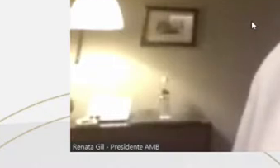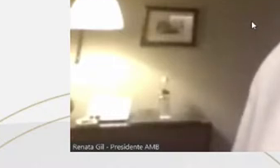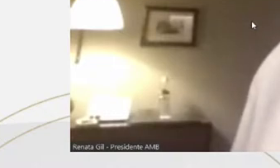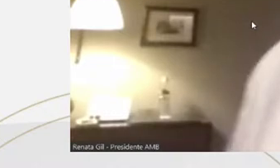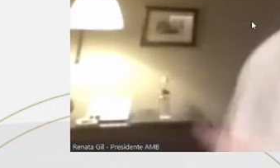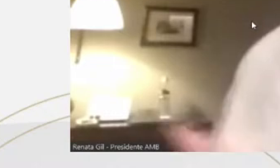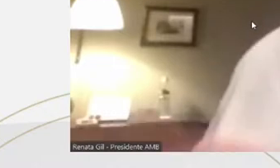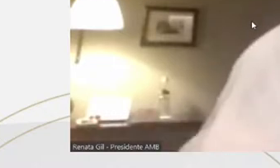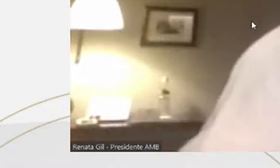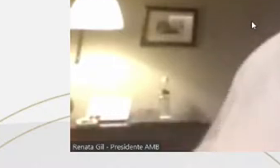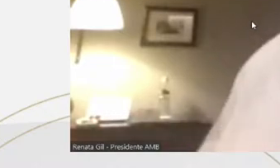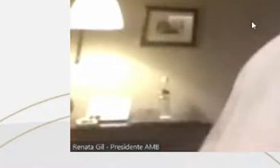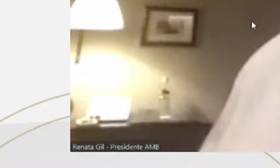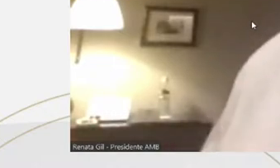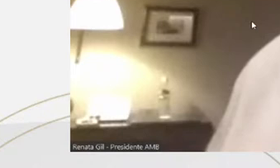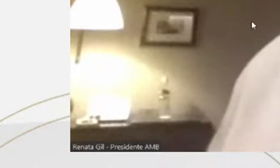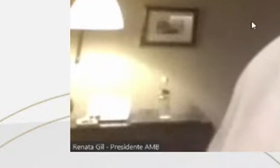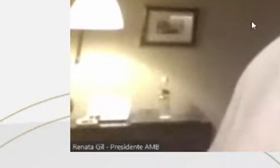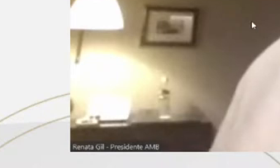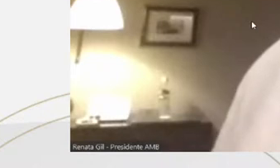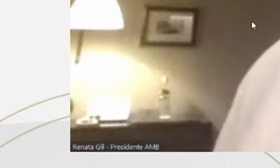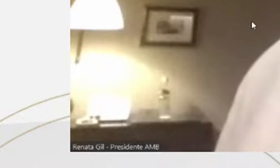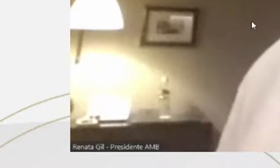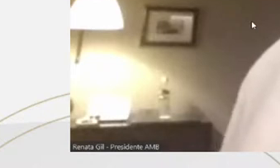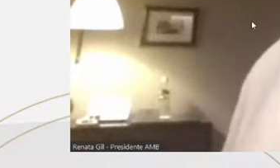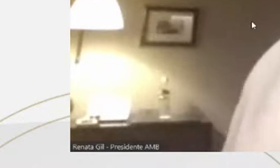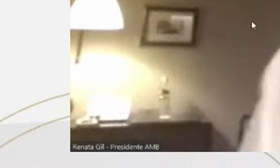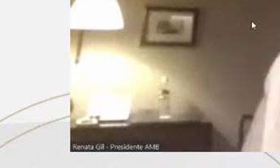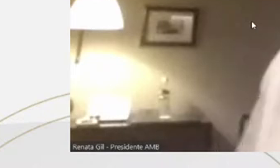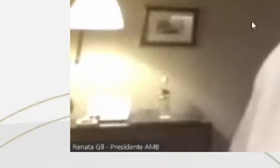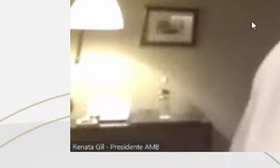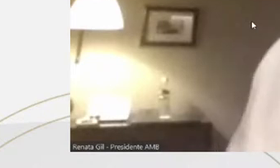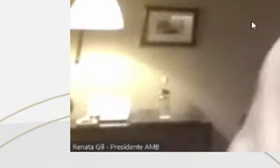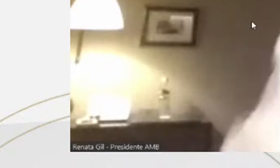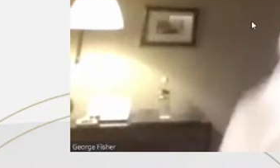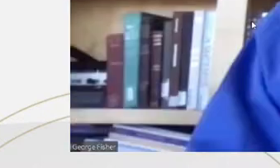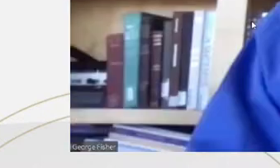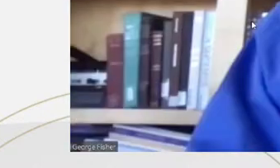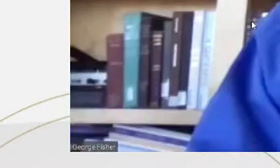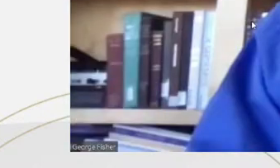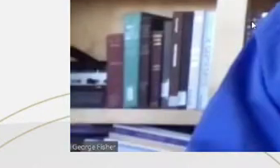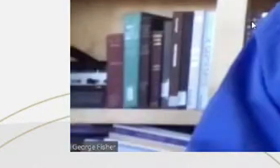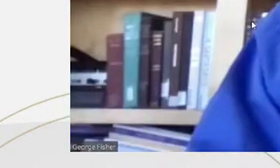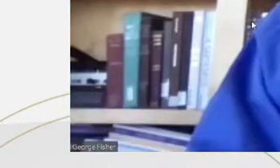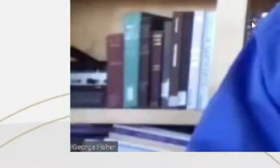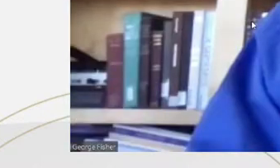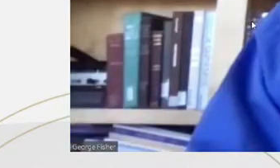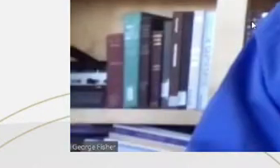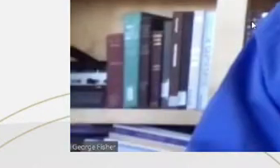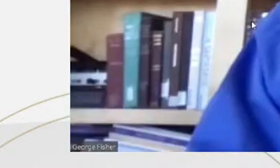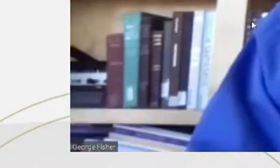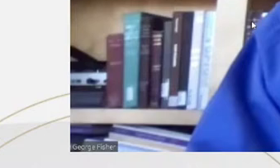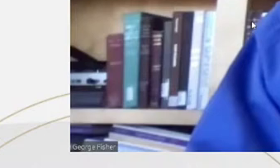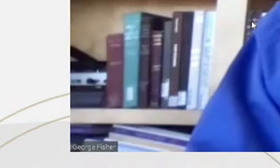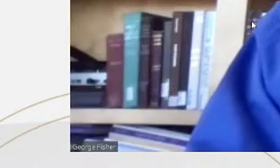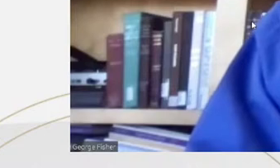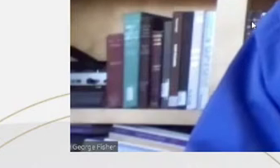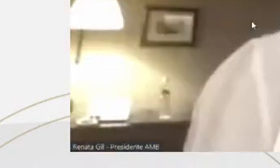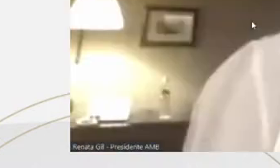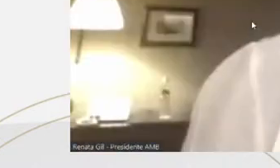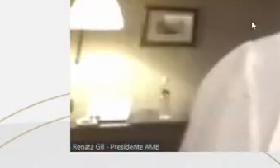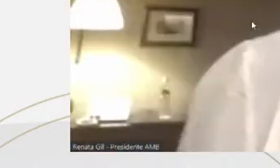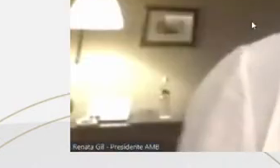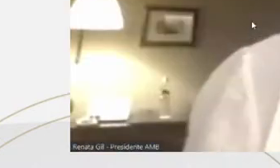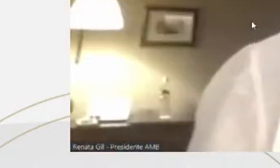sentence for this defendant and for him to even know when he would actually